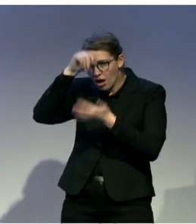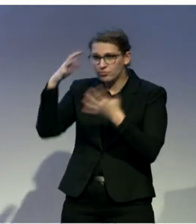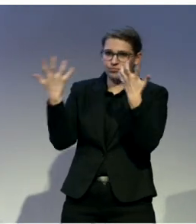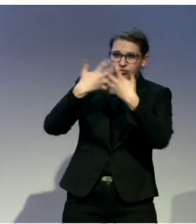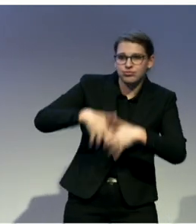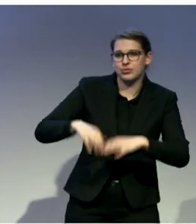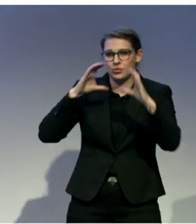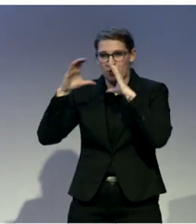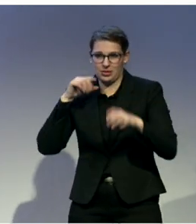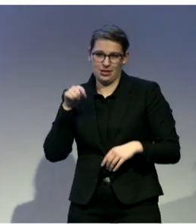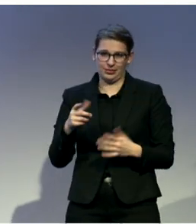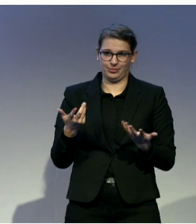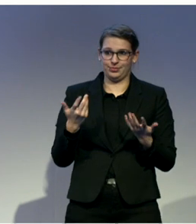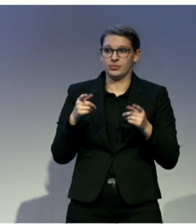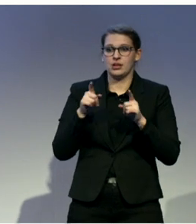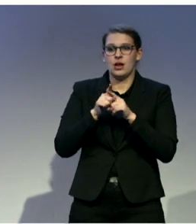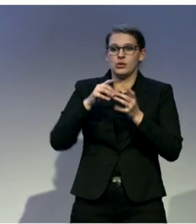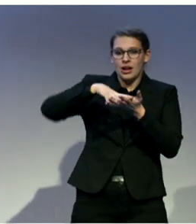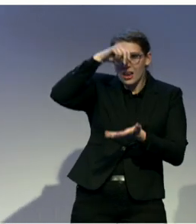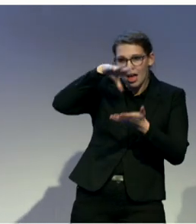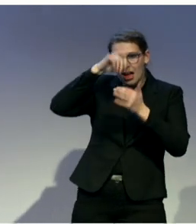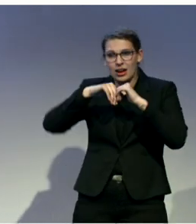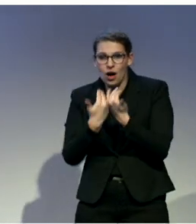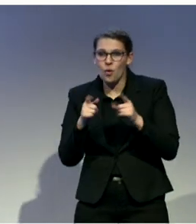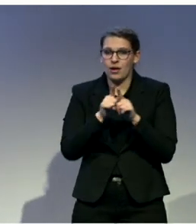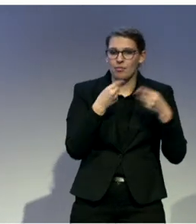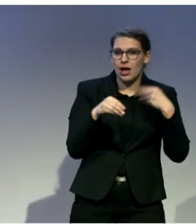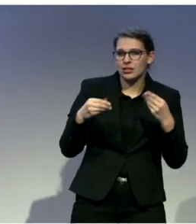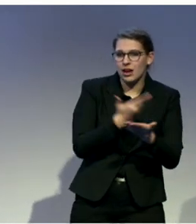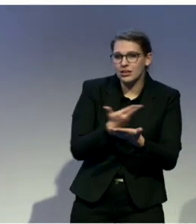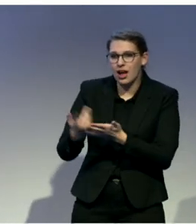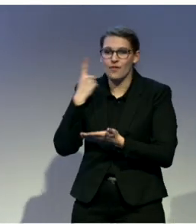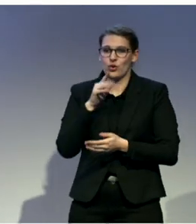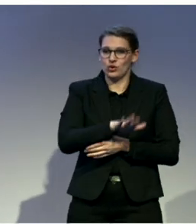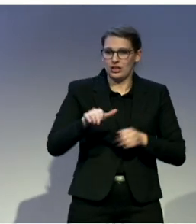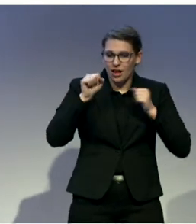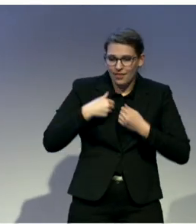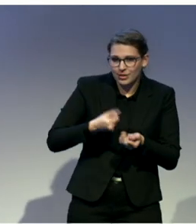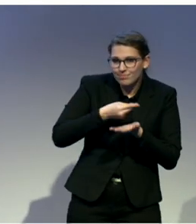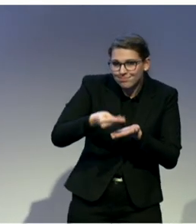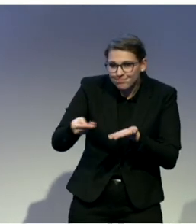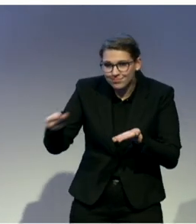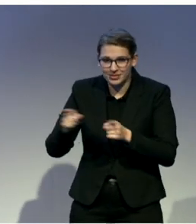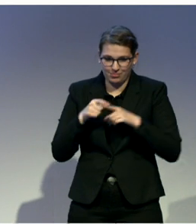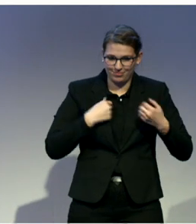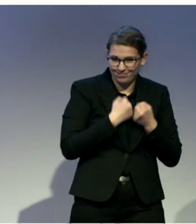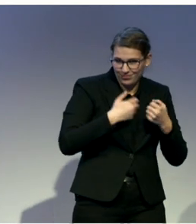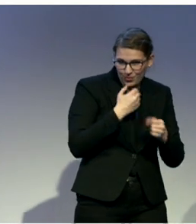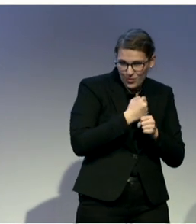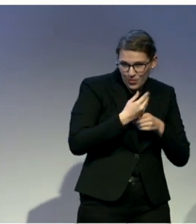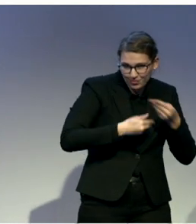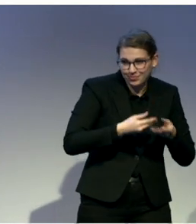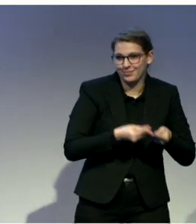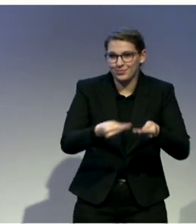We developed bilingual materials for the learning experience at home. And we also